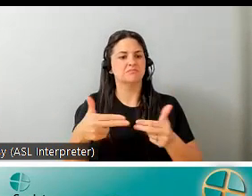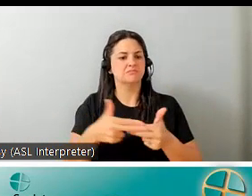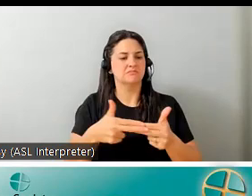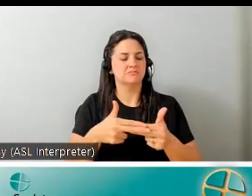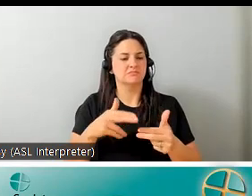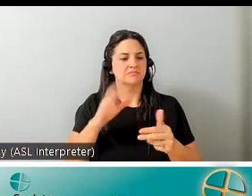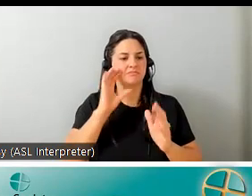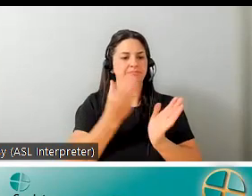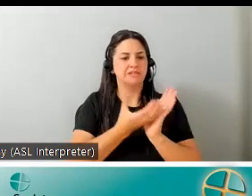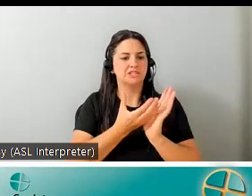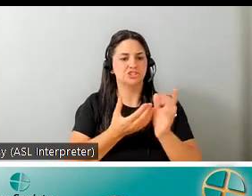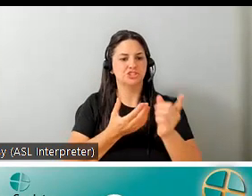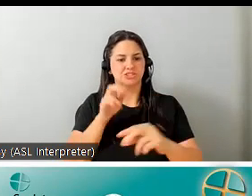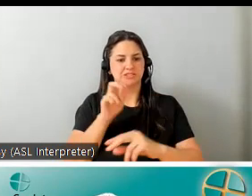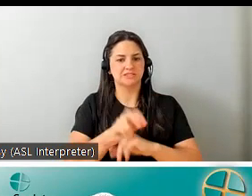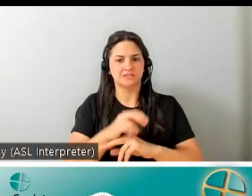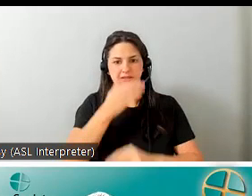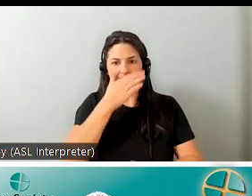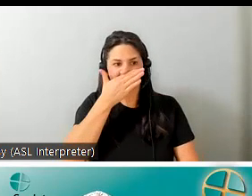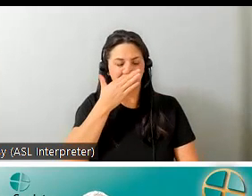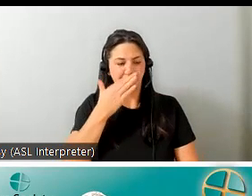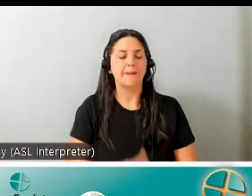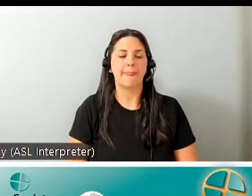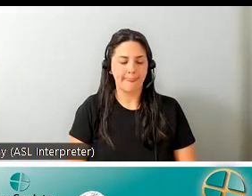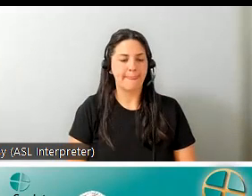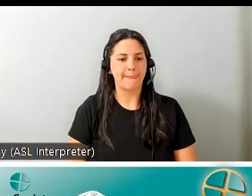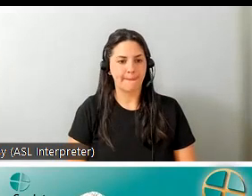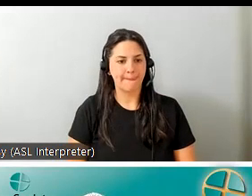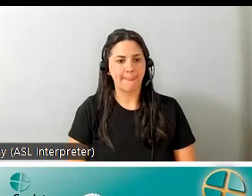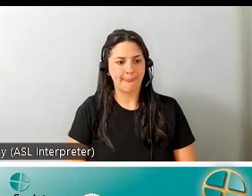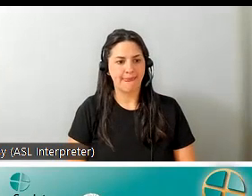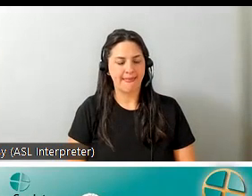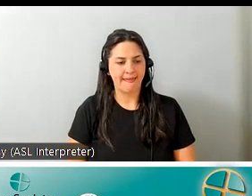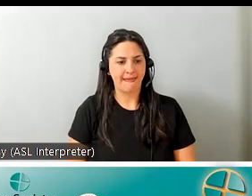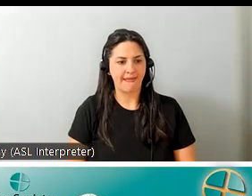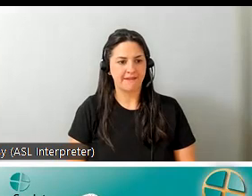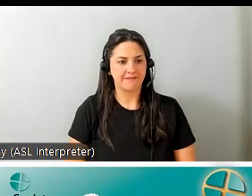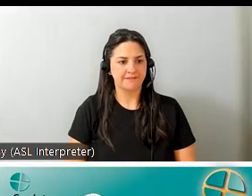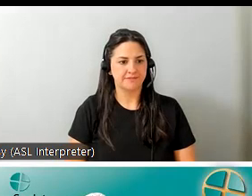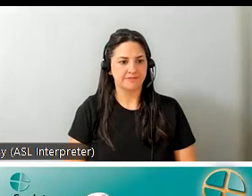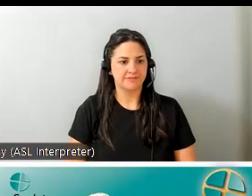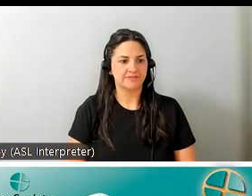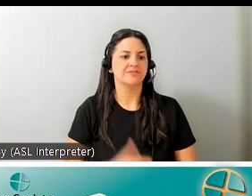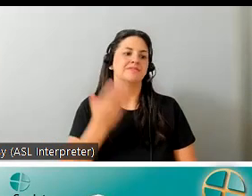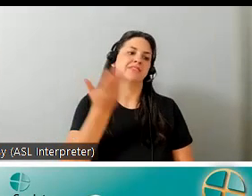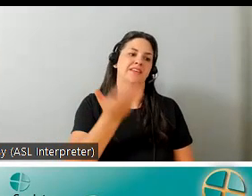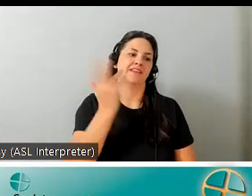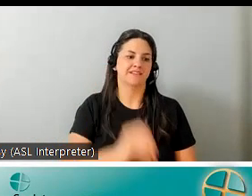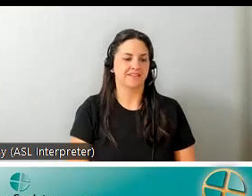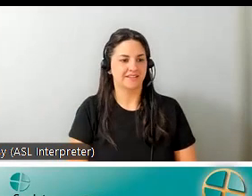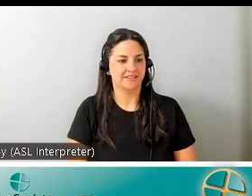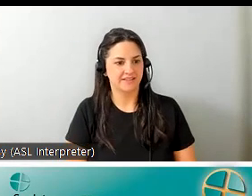chair with the uh the completed one yeah why not okay um there she is